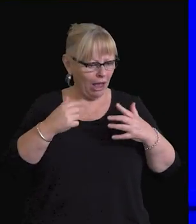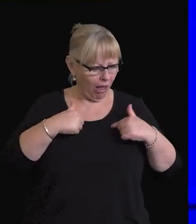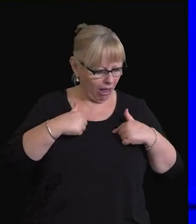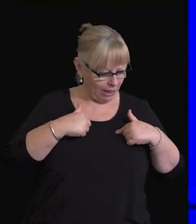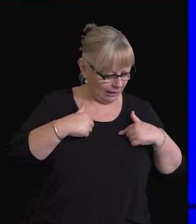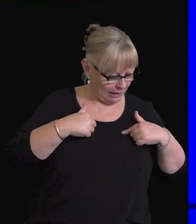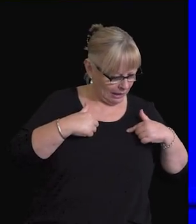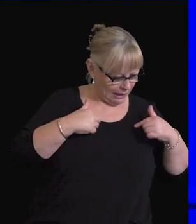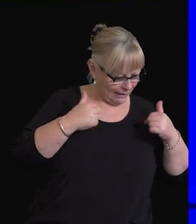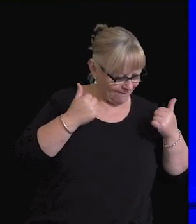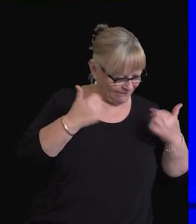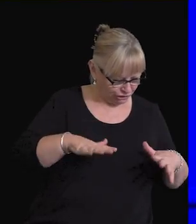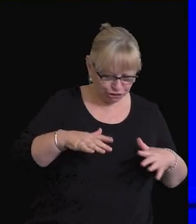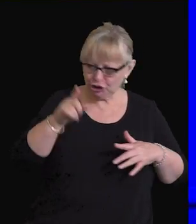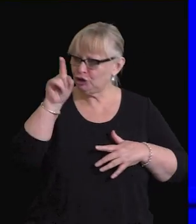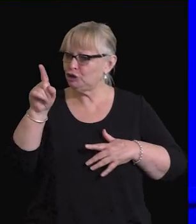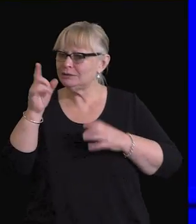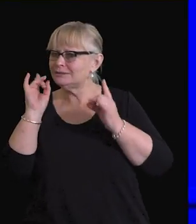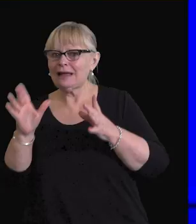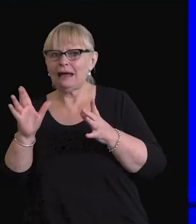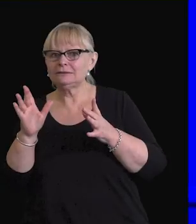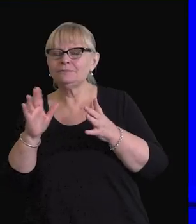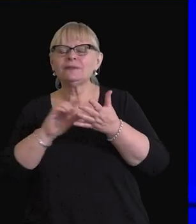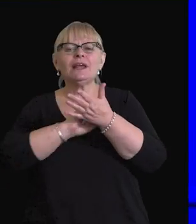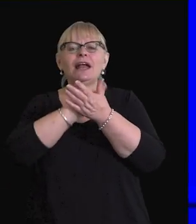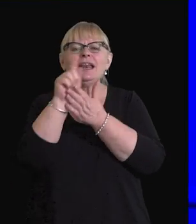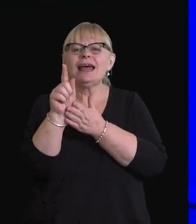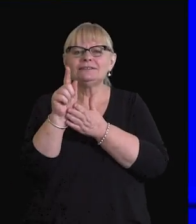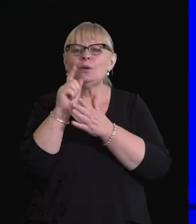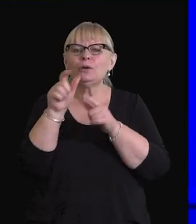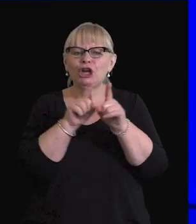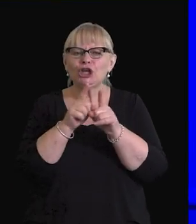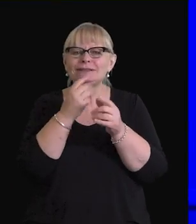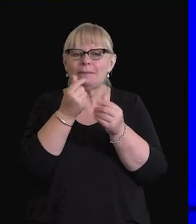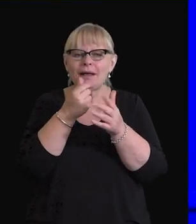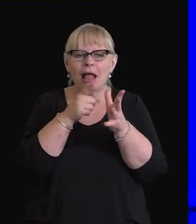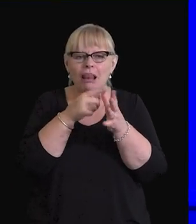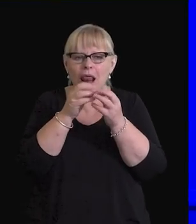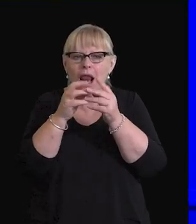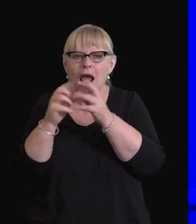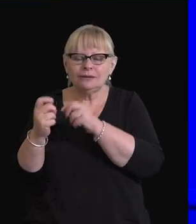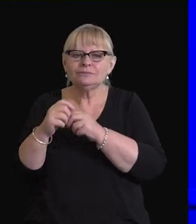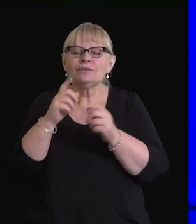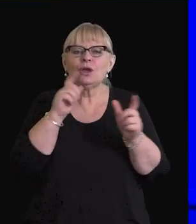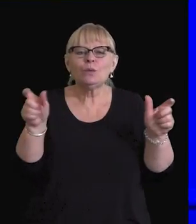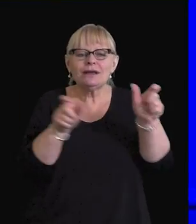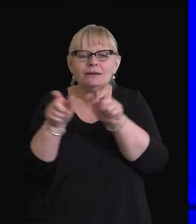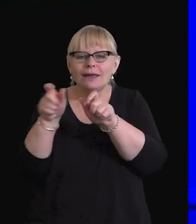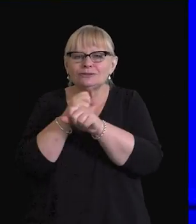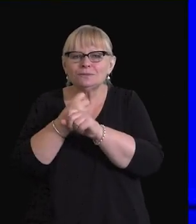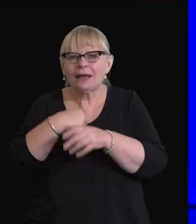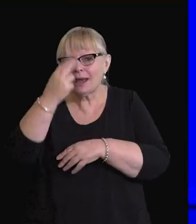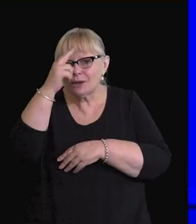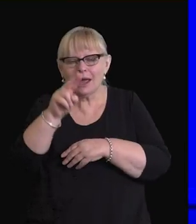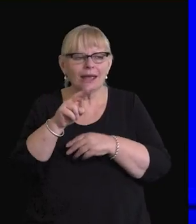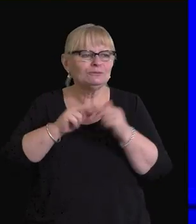end and you begin. Later, we learn a few letters. We connect them to make our name and to build ideas,